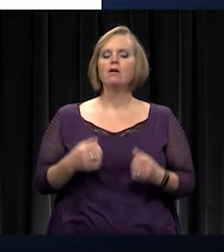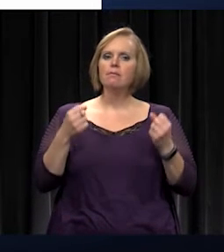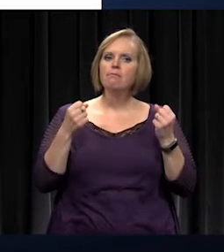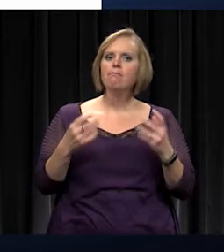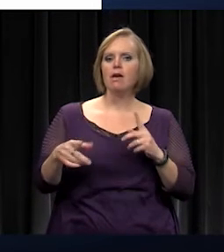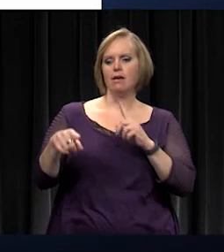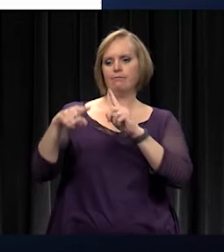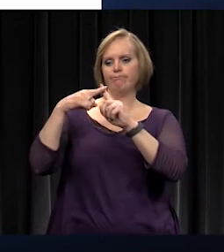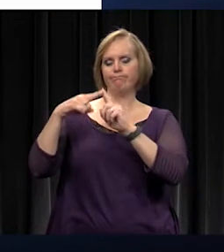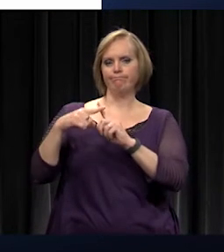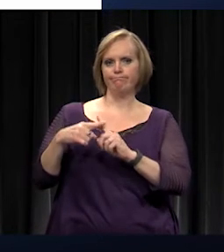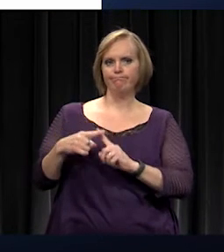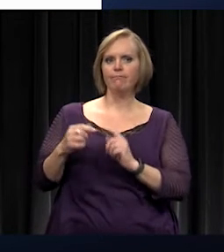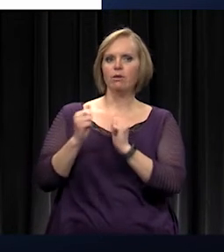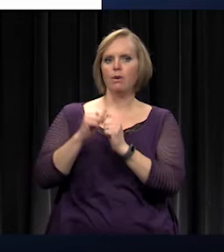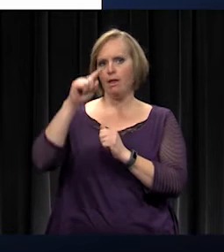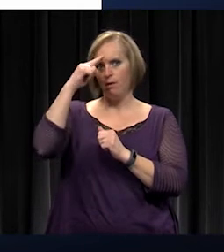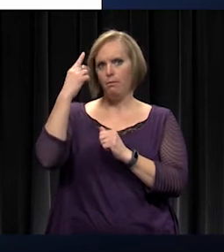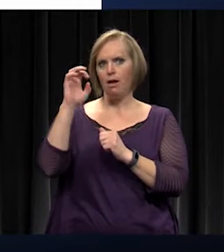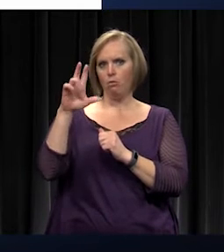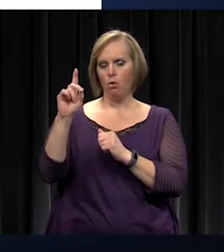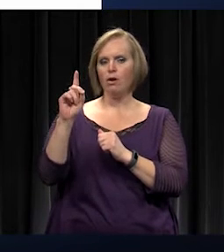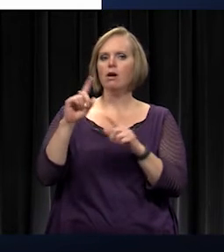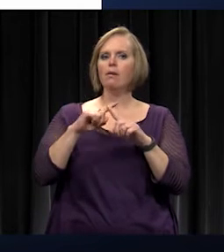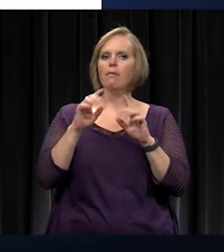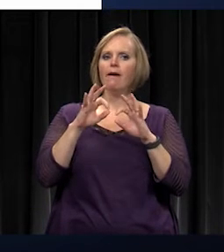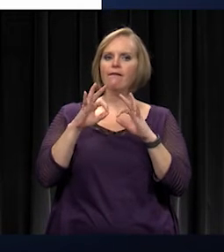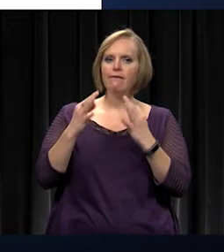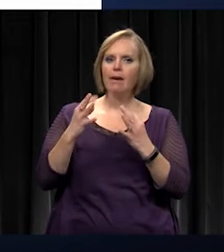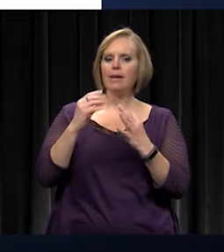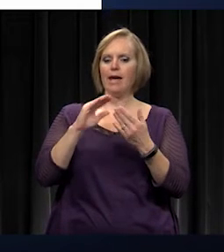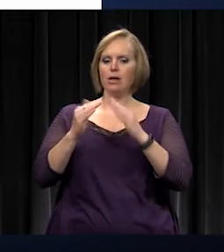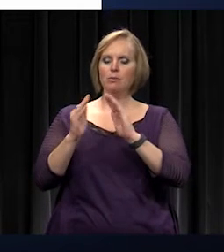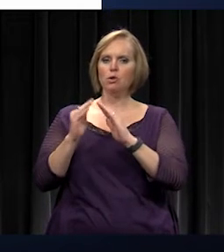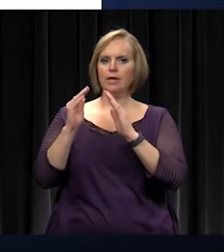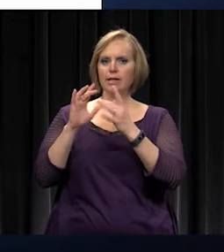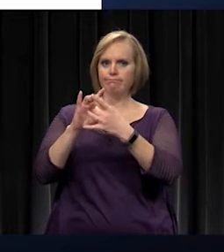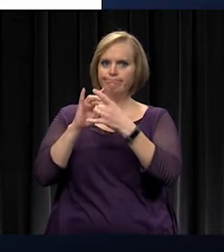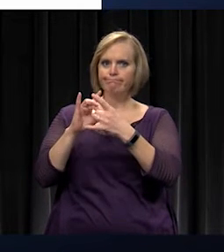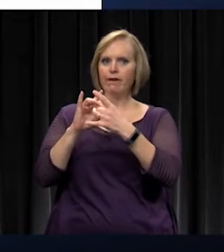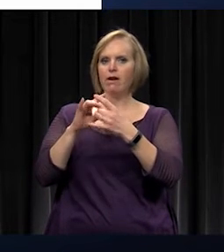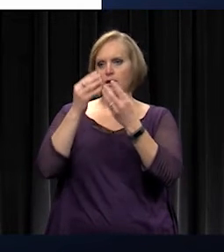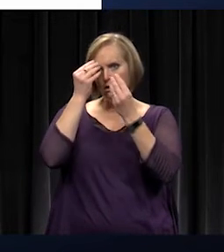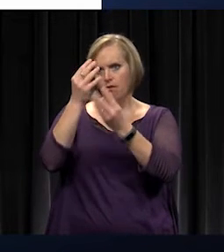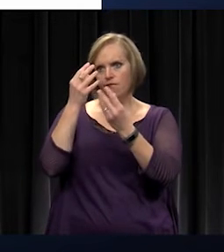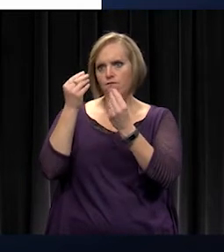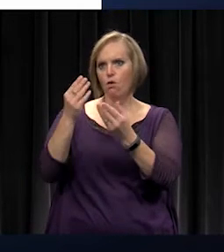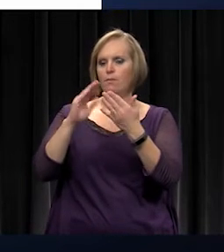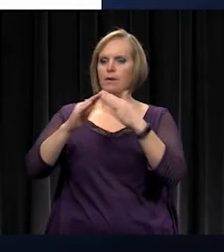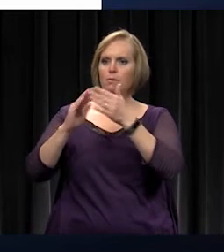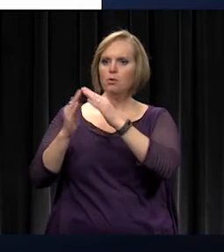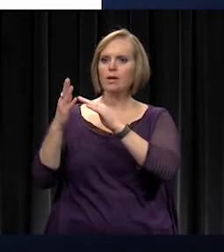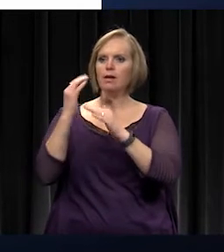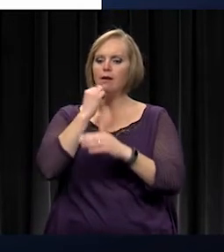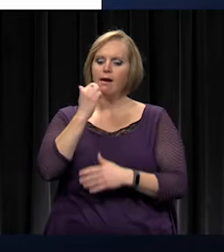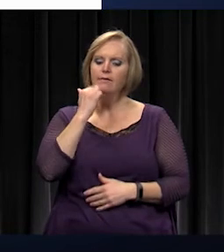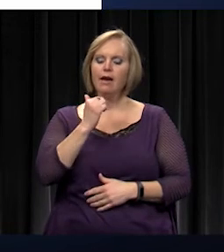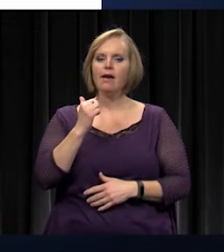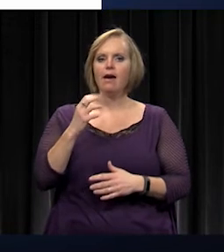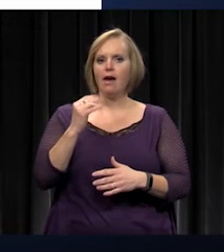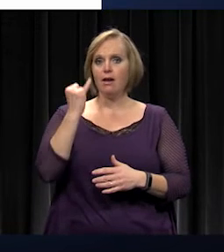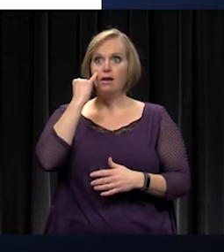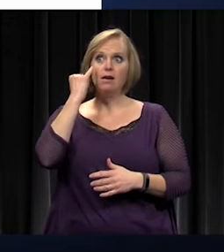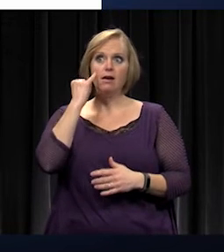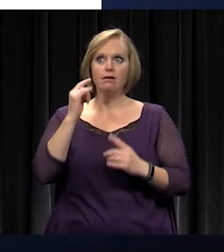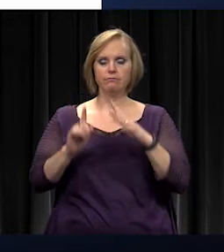to going of Blackboard, but family and community engagement and informed communities on a daily basis and in the event of an emergency